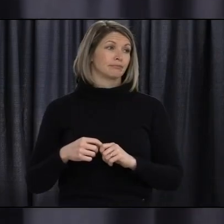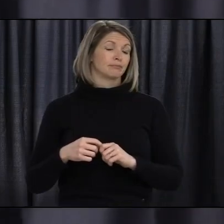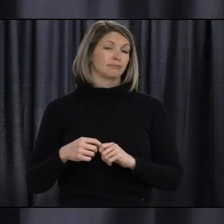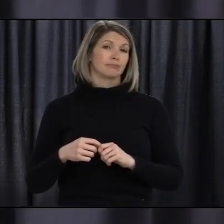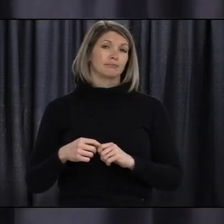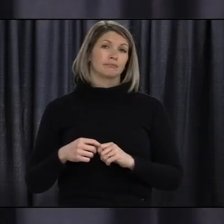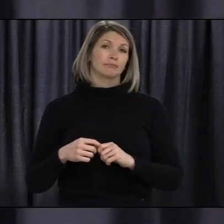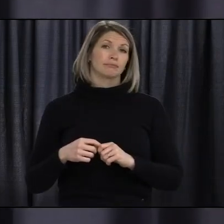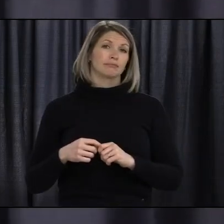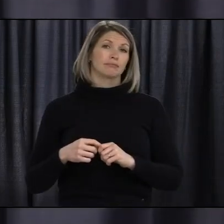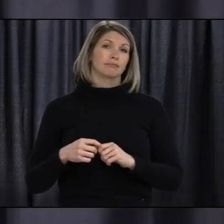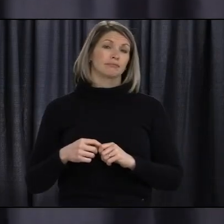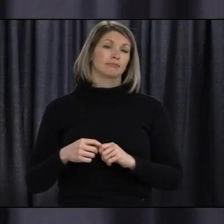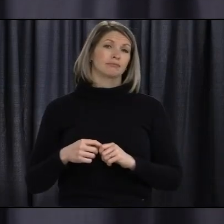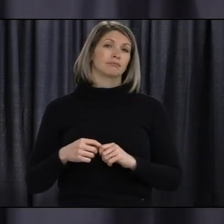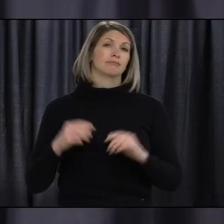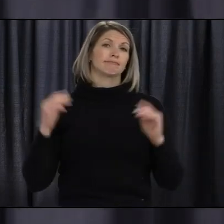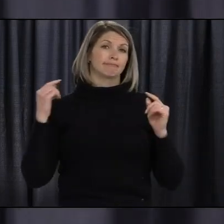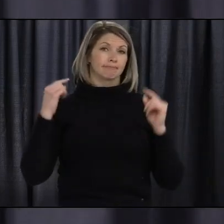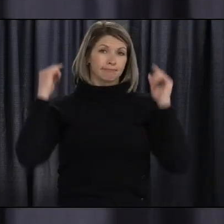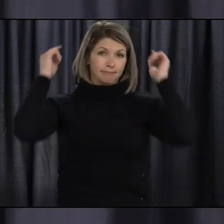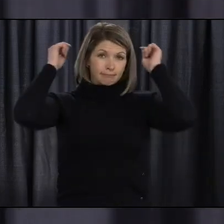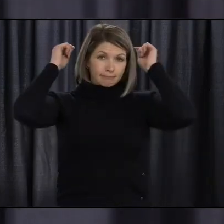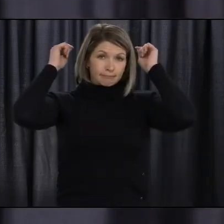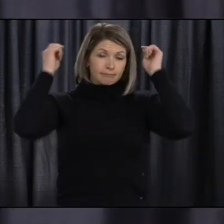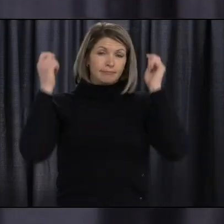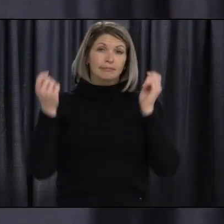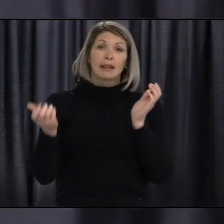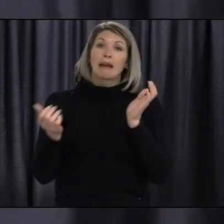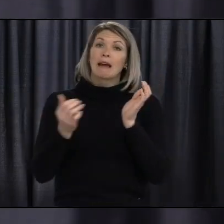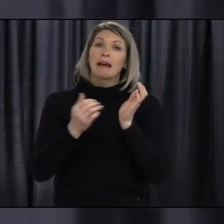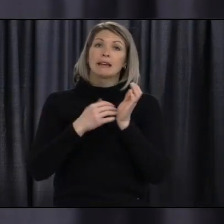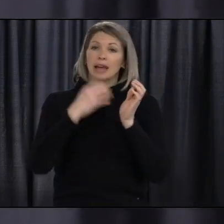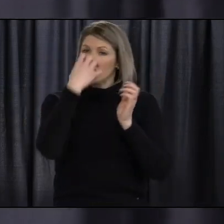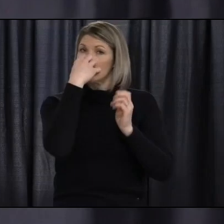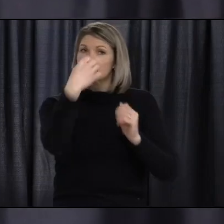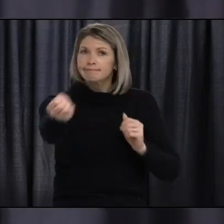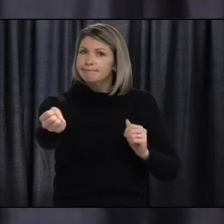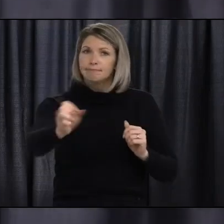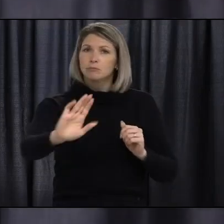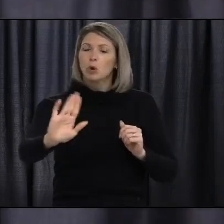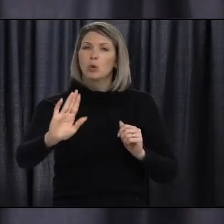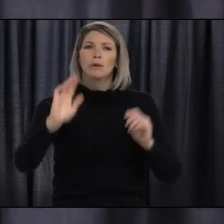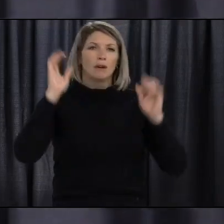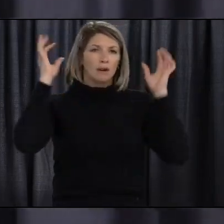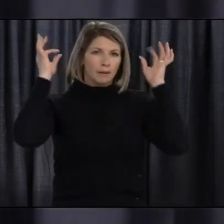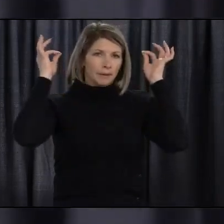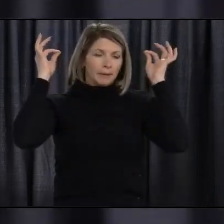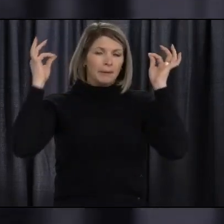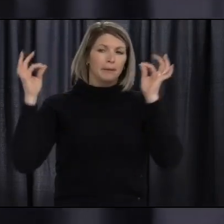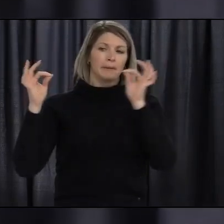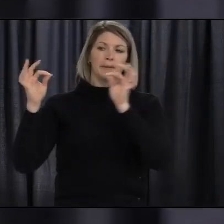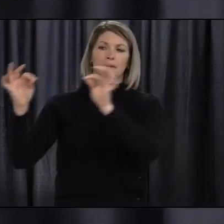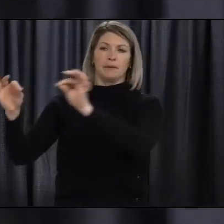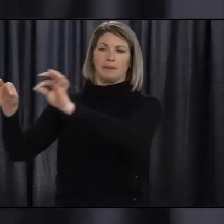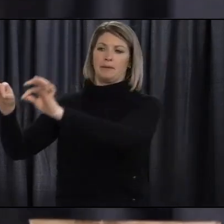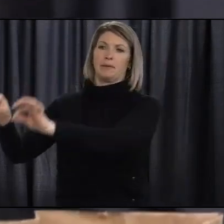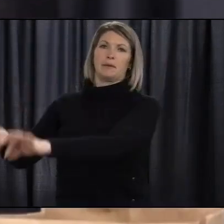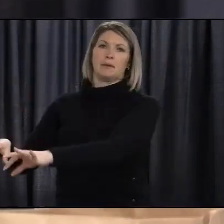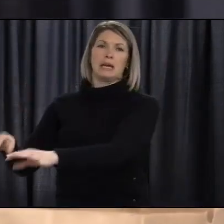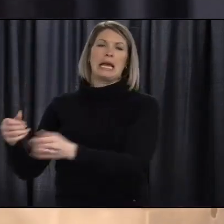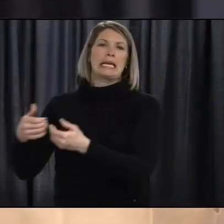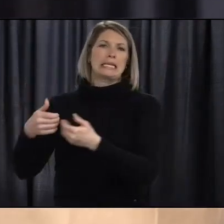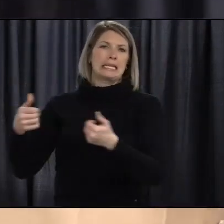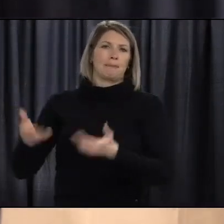Next, untie the top strings. Again, don't pull it off from the front. Hold it by the strings and throw it directly